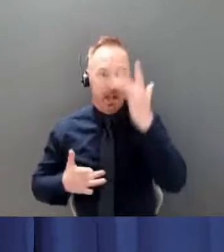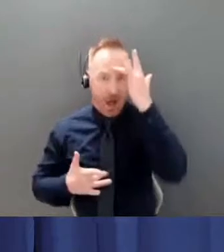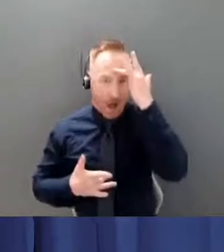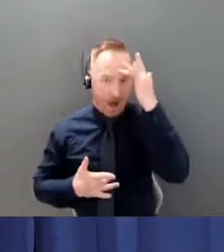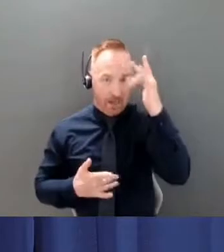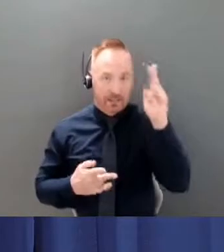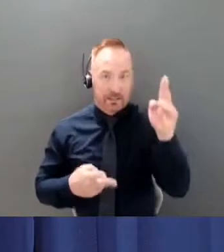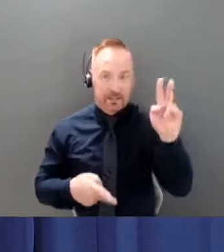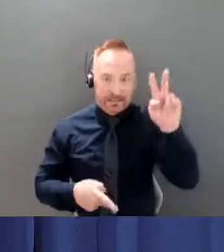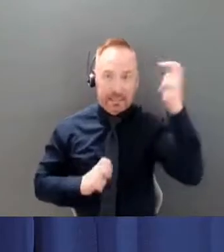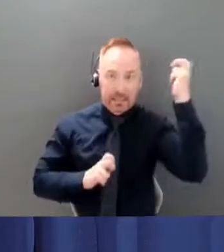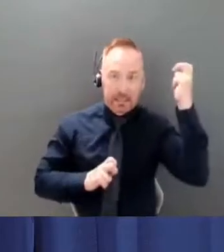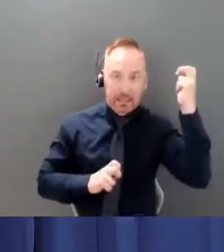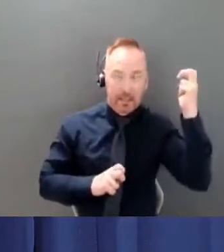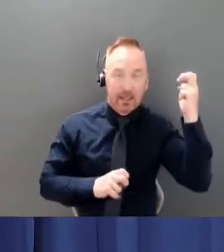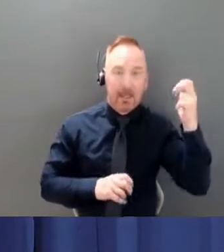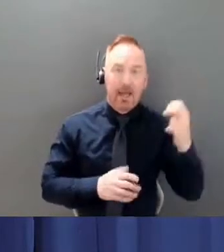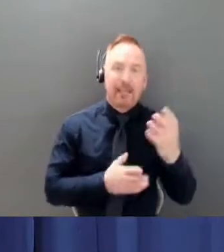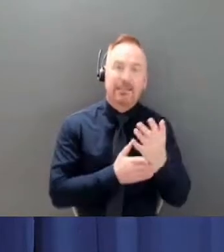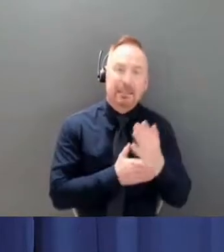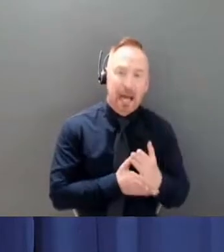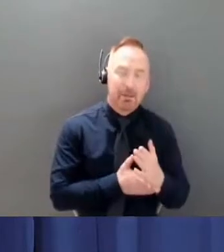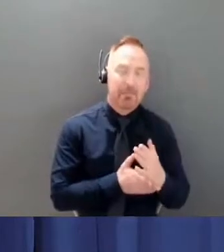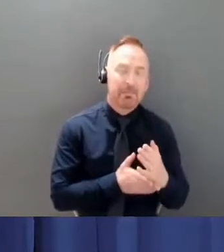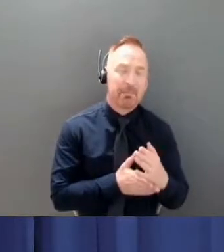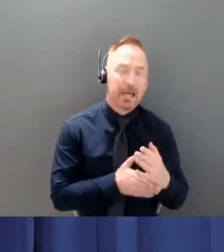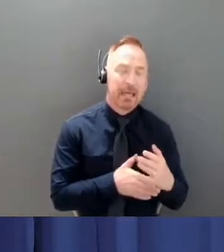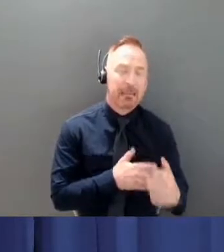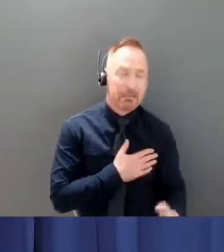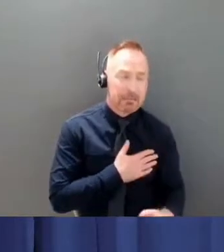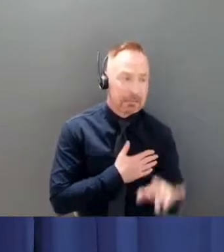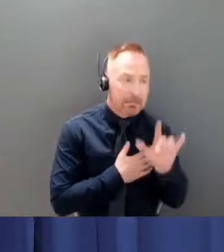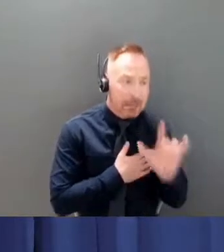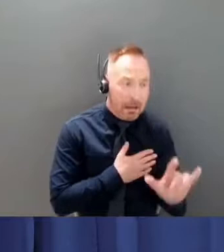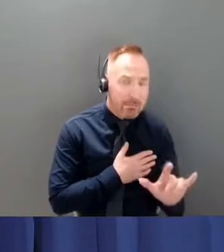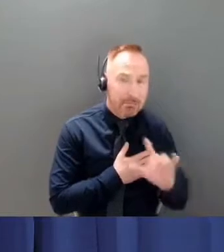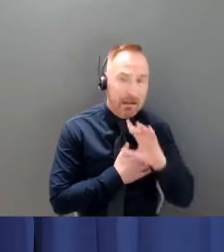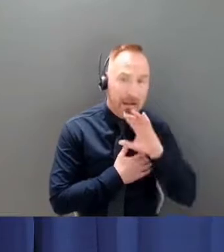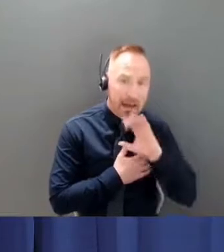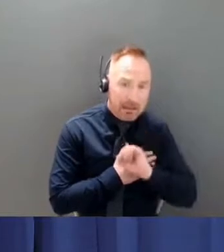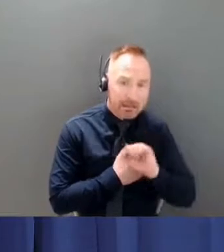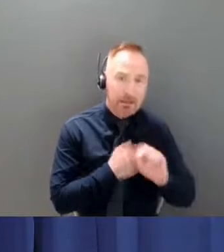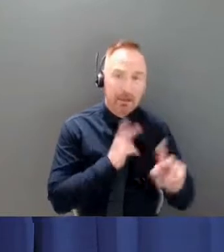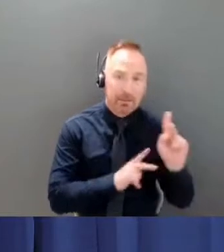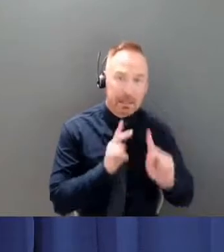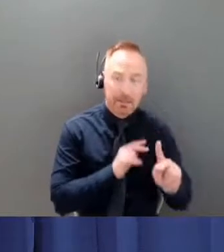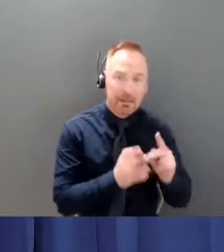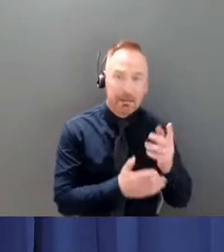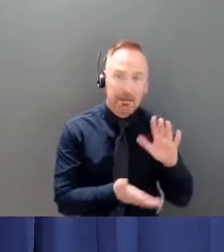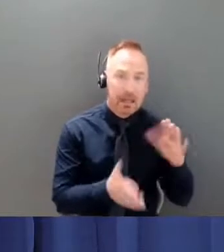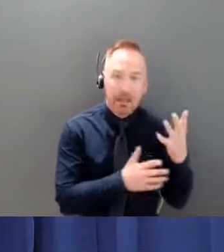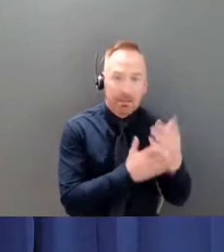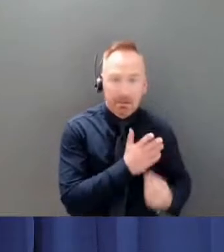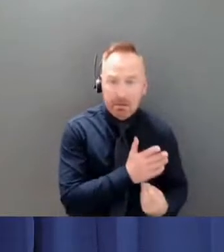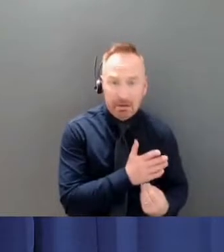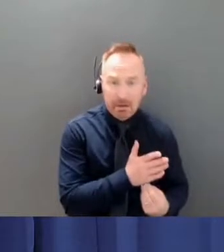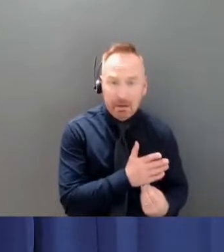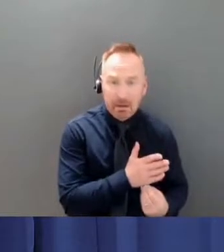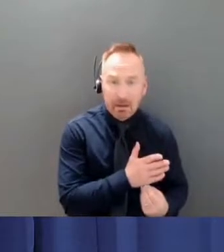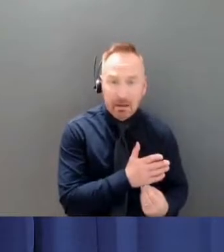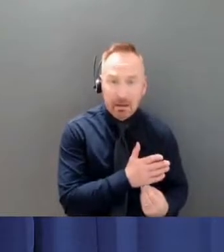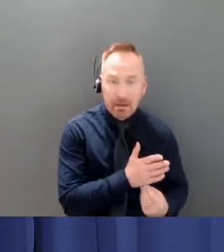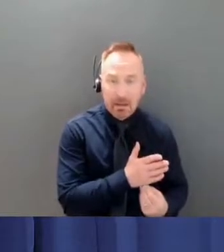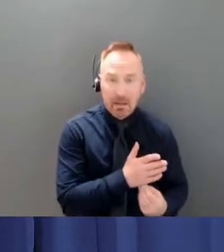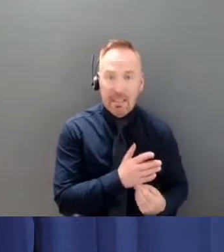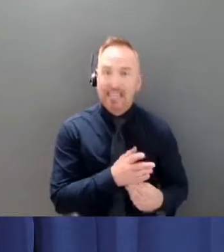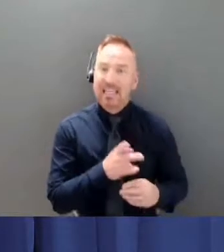beloved elders with each of these individuals passings we have unexpectedly lost people who would otherwise have had